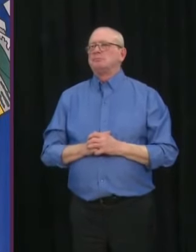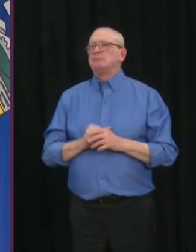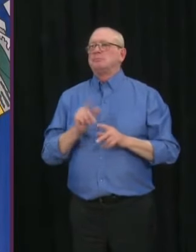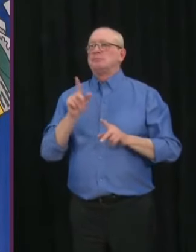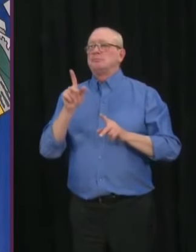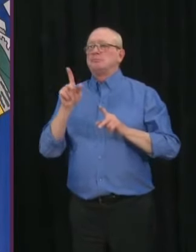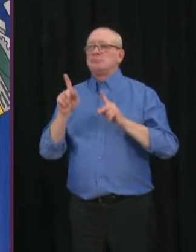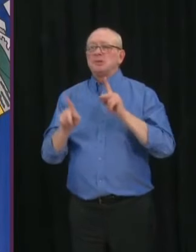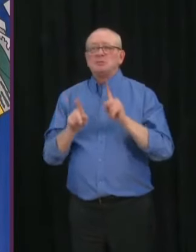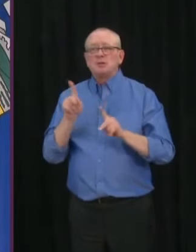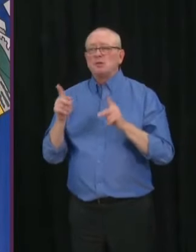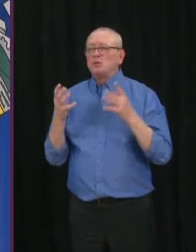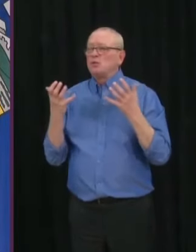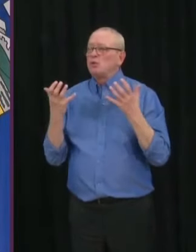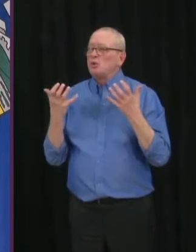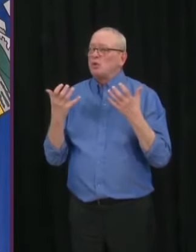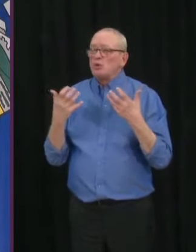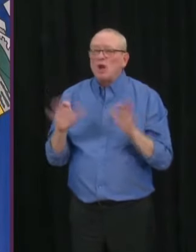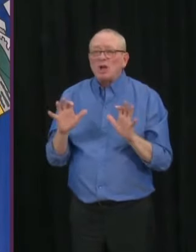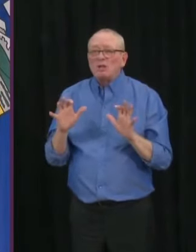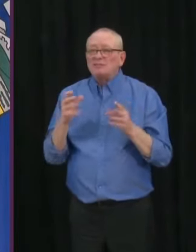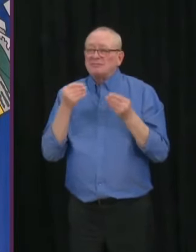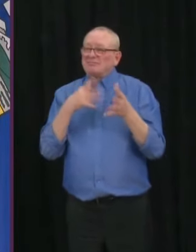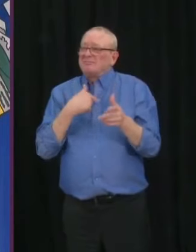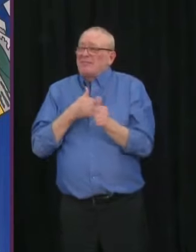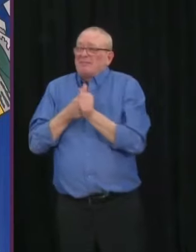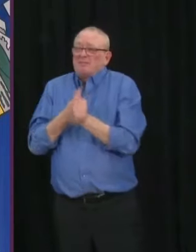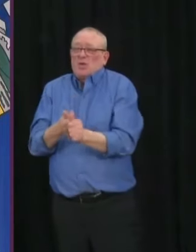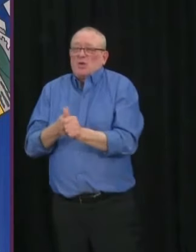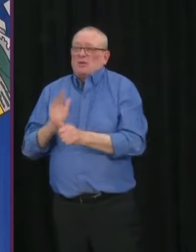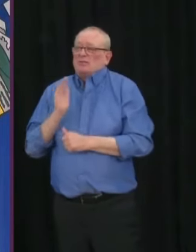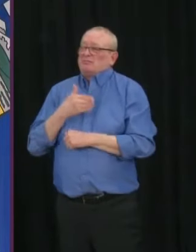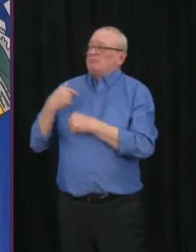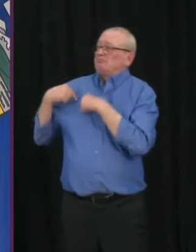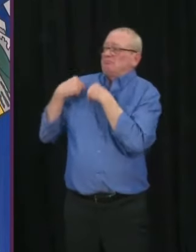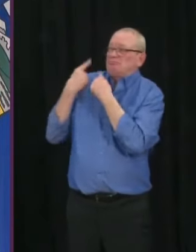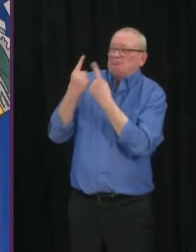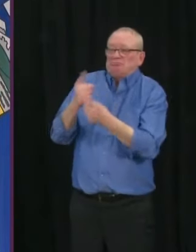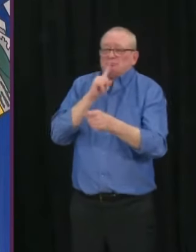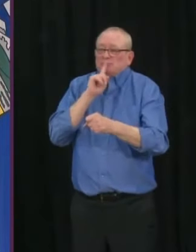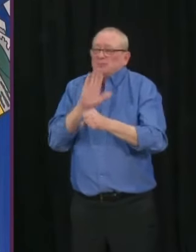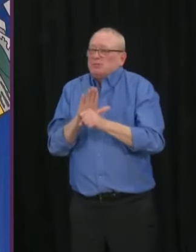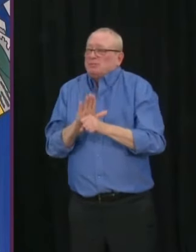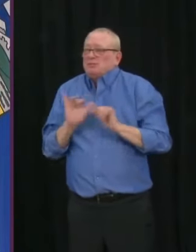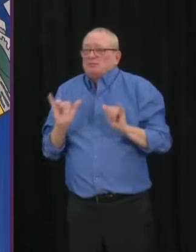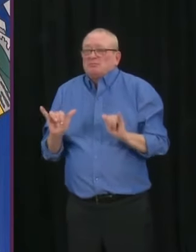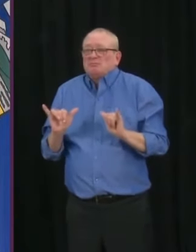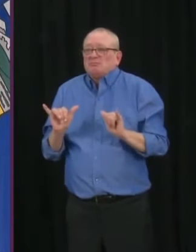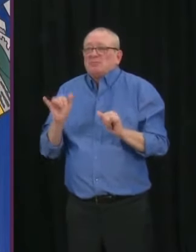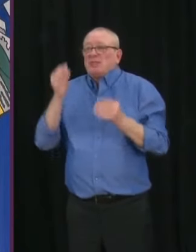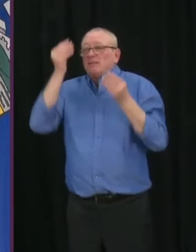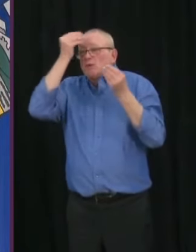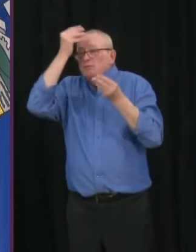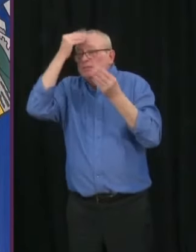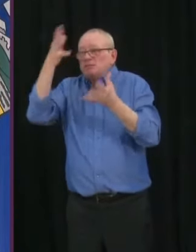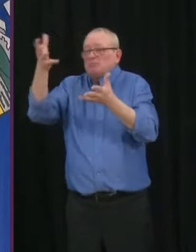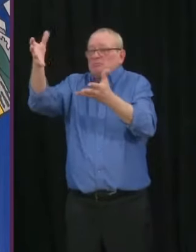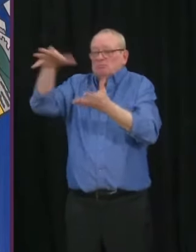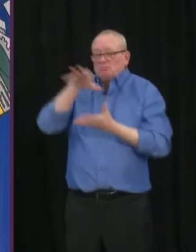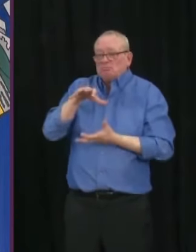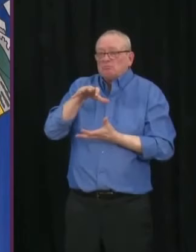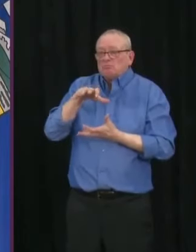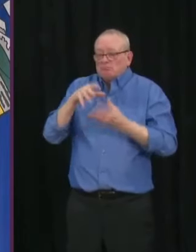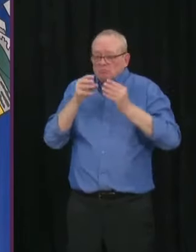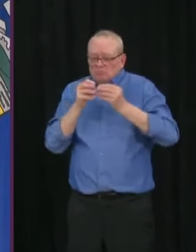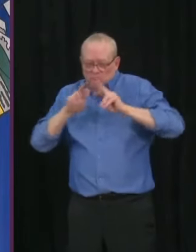do what we've always promised throughout the pandemic, which is to look at the data and to make decisions that are targeted, that